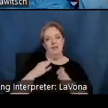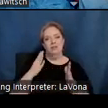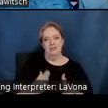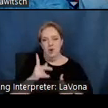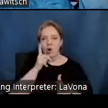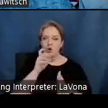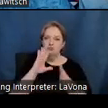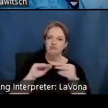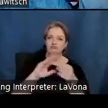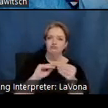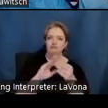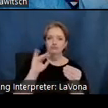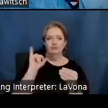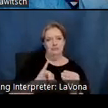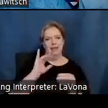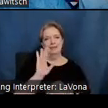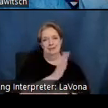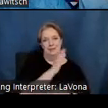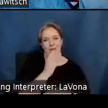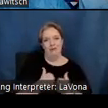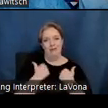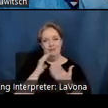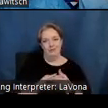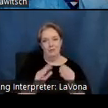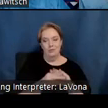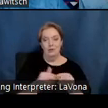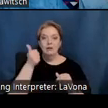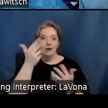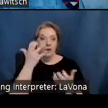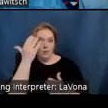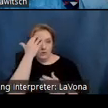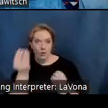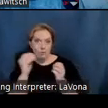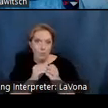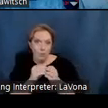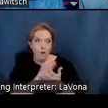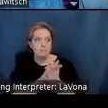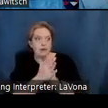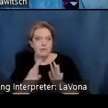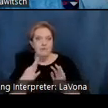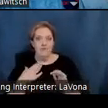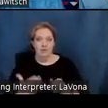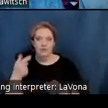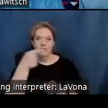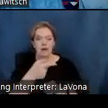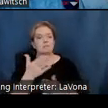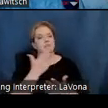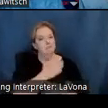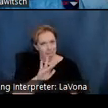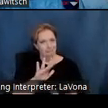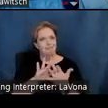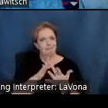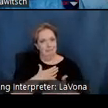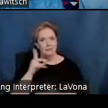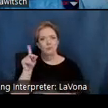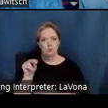story of Sam and Alfreda. If you're watching today and interested to know more about becoming a volunteer at the Malouf, we'd love to hear from you. Just go to the